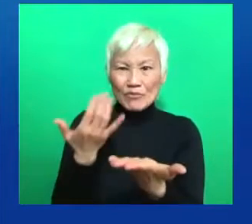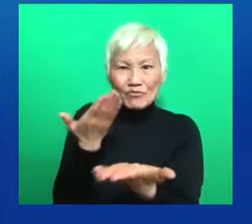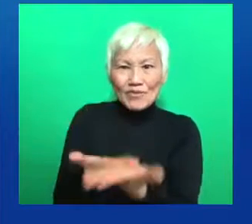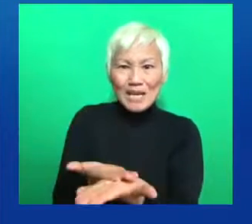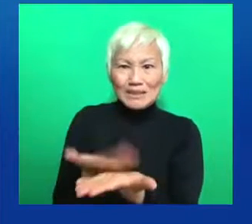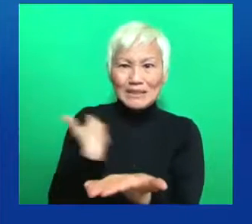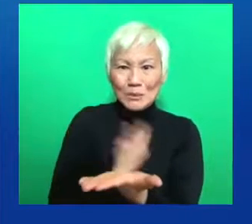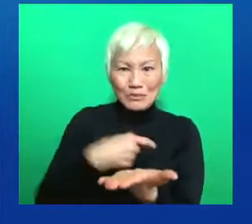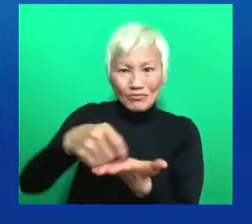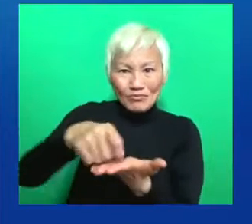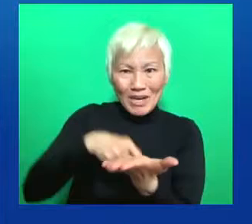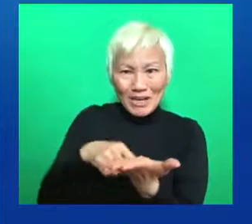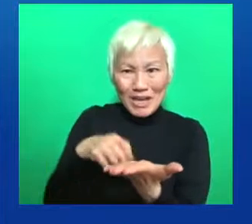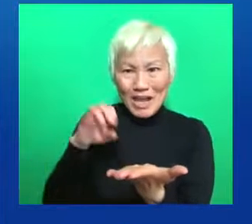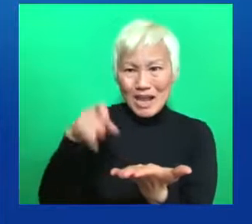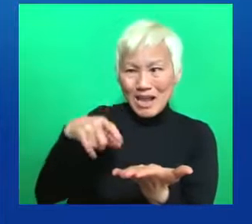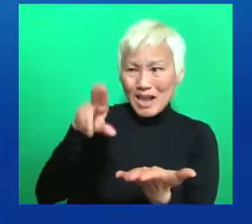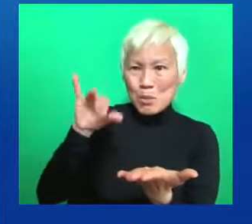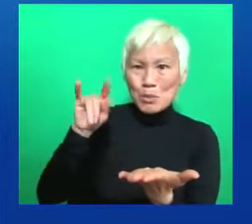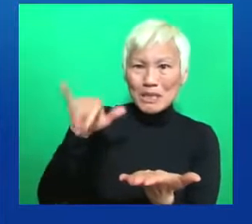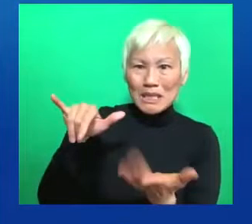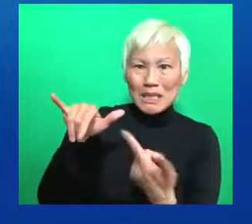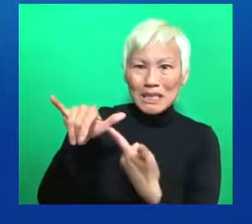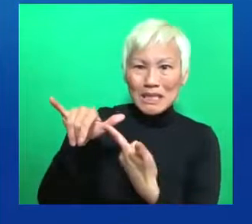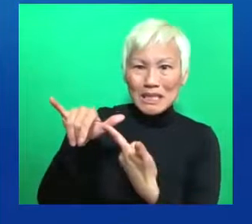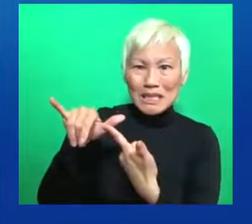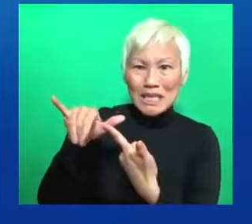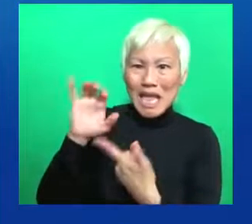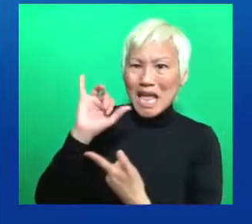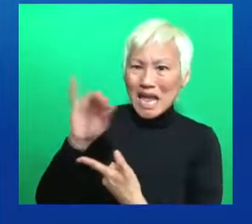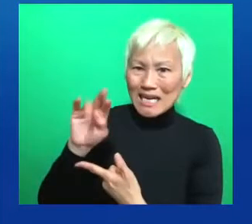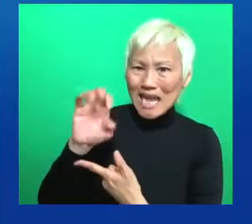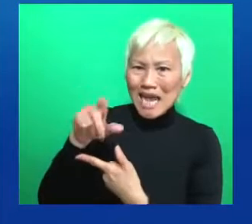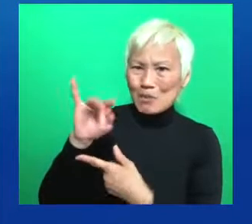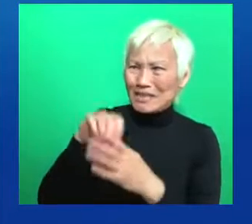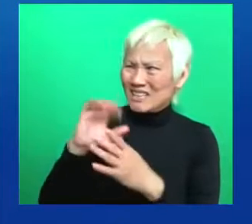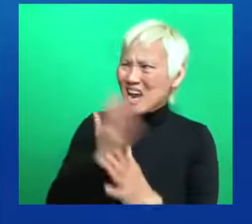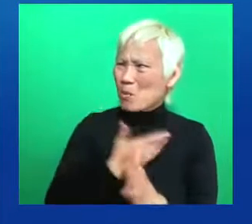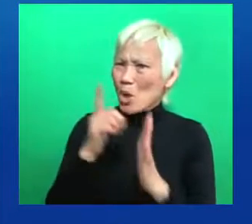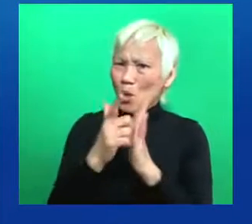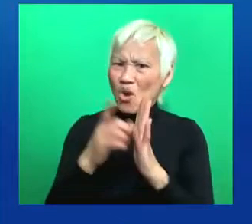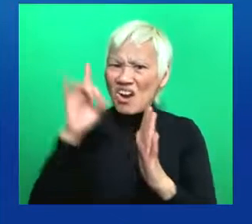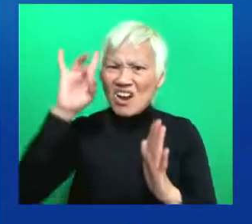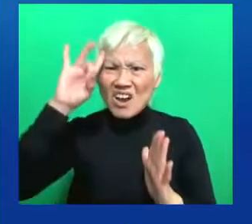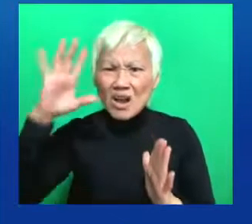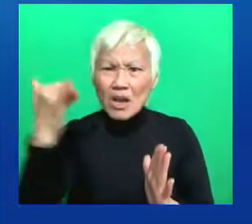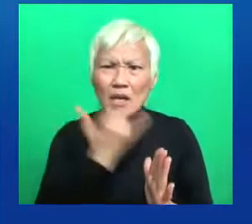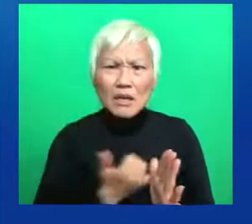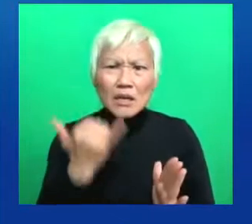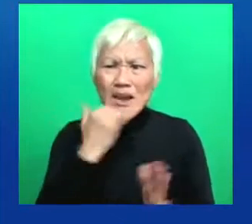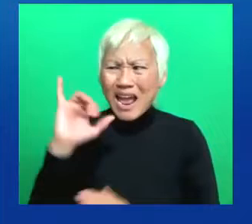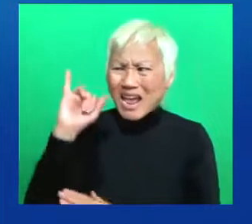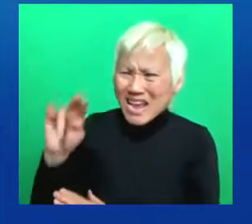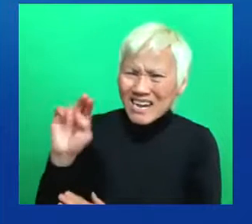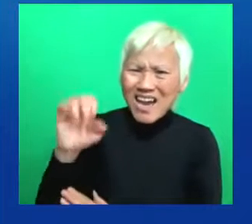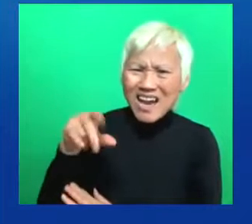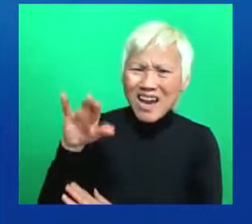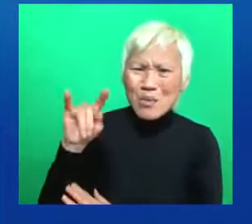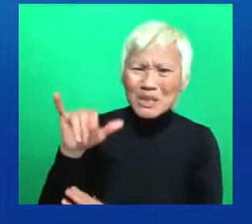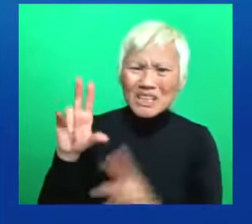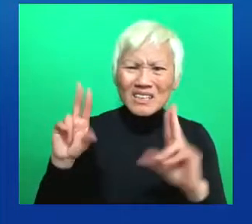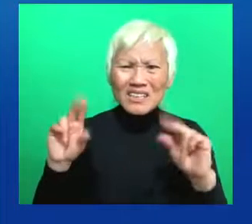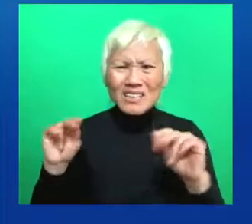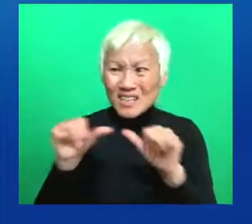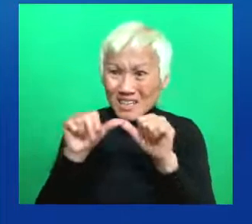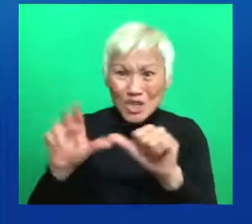into our laws. We have codified that. And so we have an opportunity here to write the course here